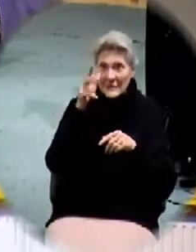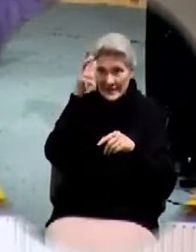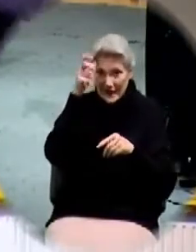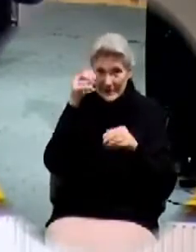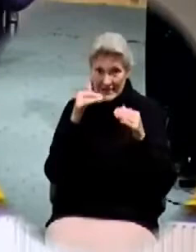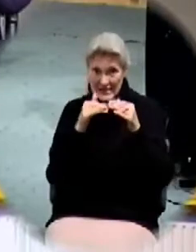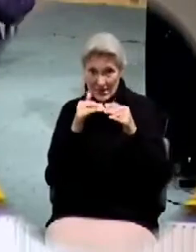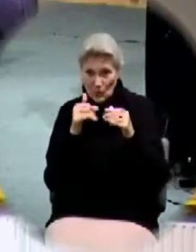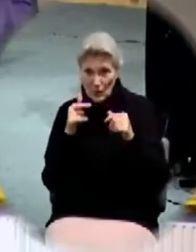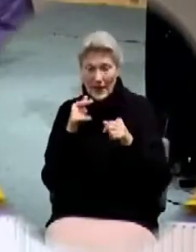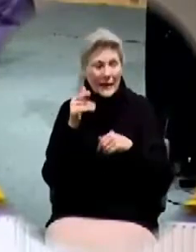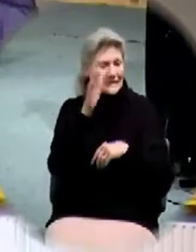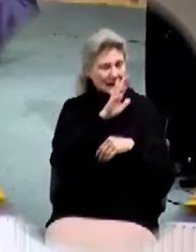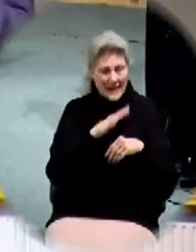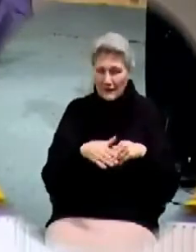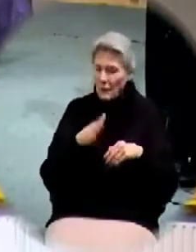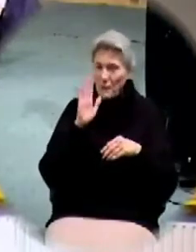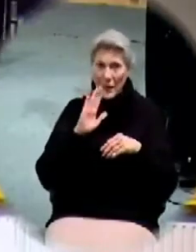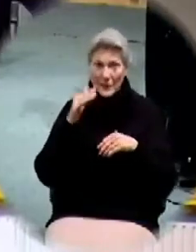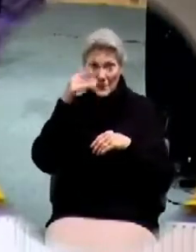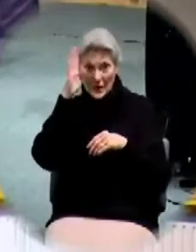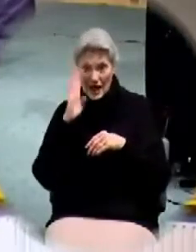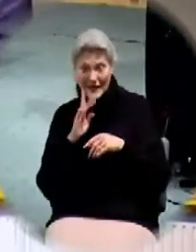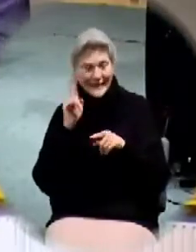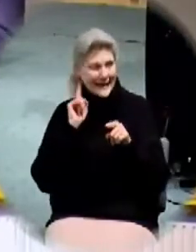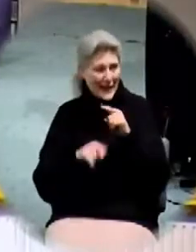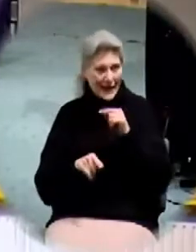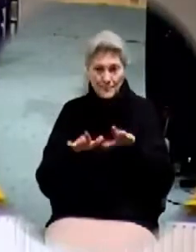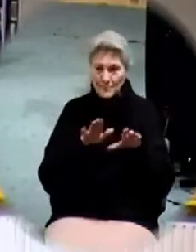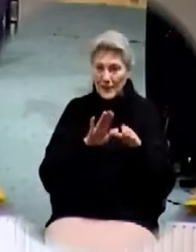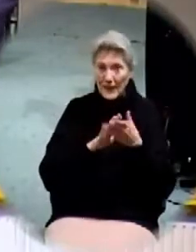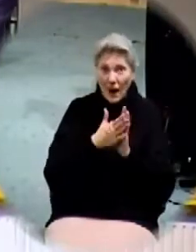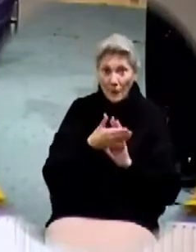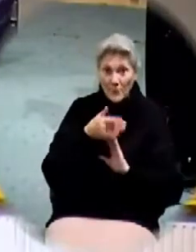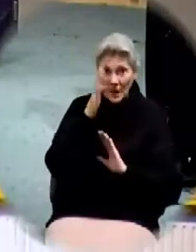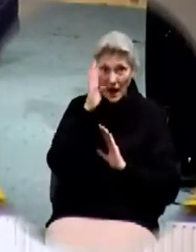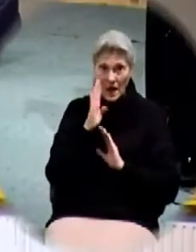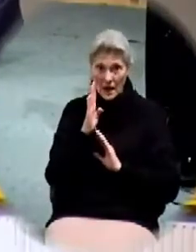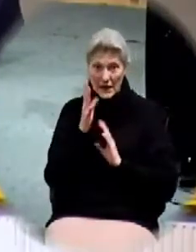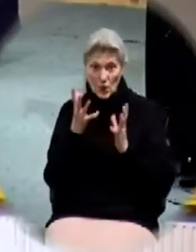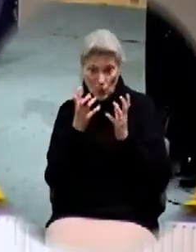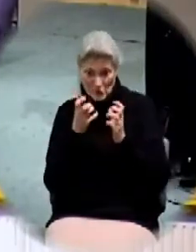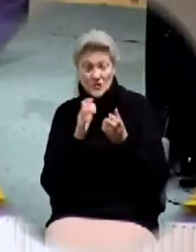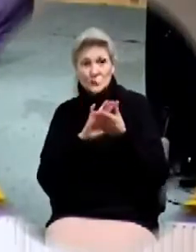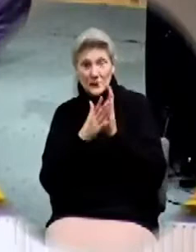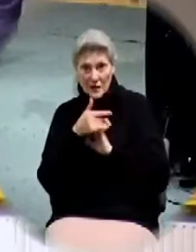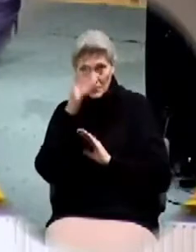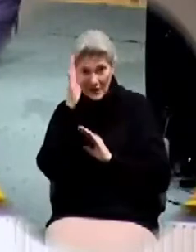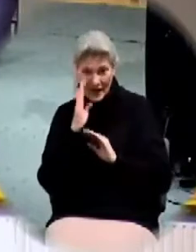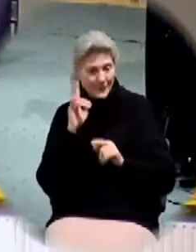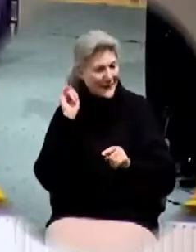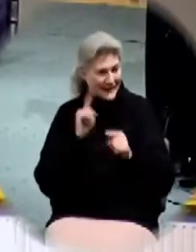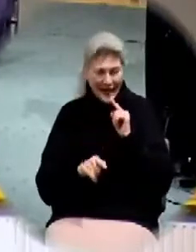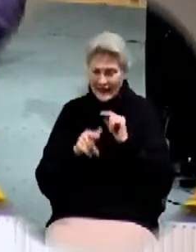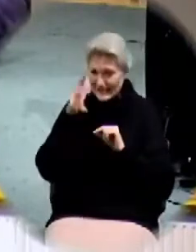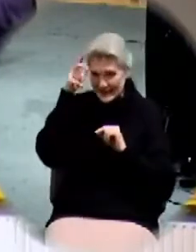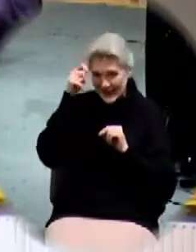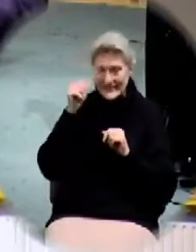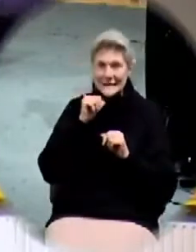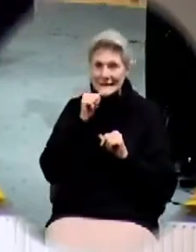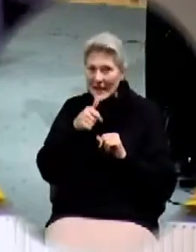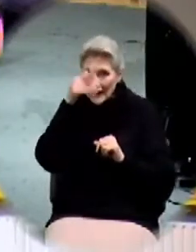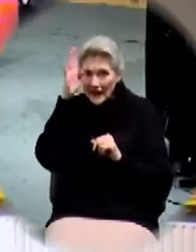he will never be God he can't be God because there's only one God and we know who that God is and Satan is not it